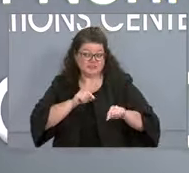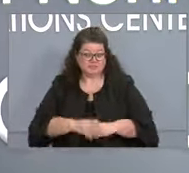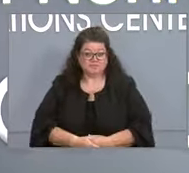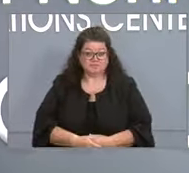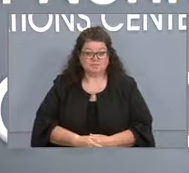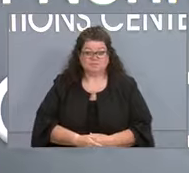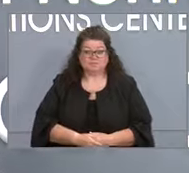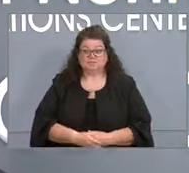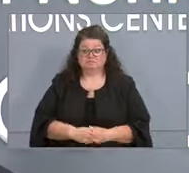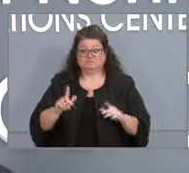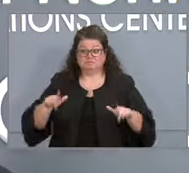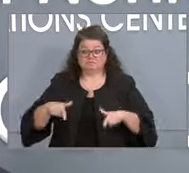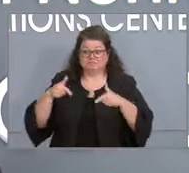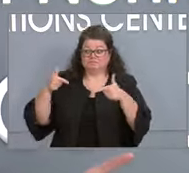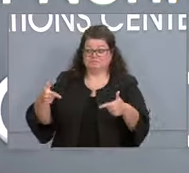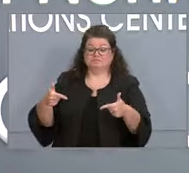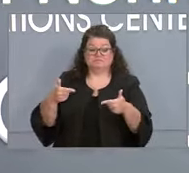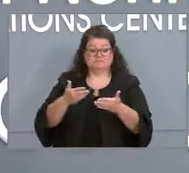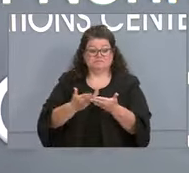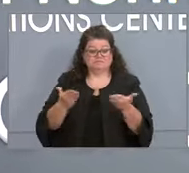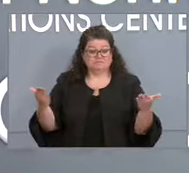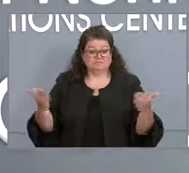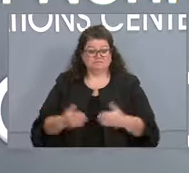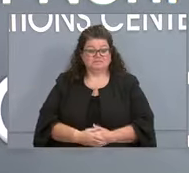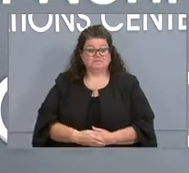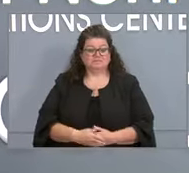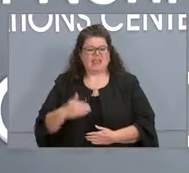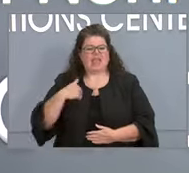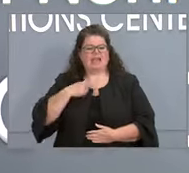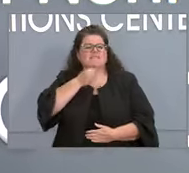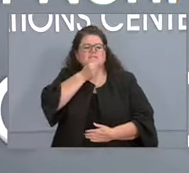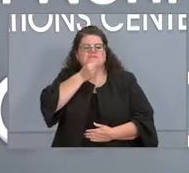start the questioning. If you guys can go to the side mics.